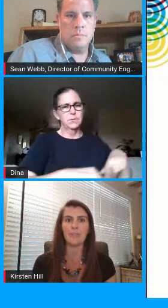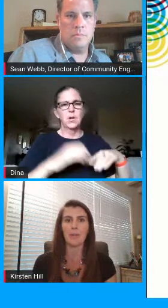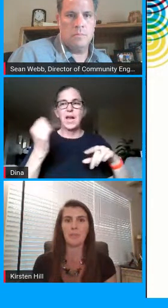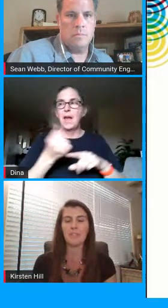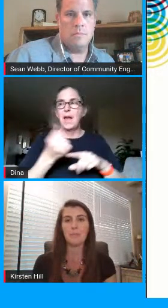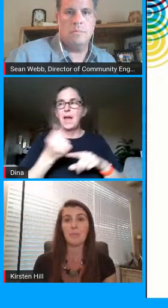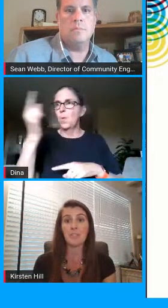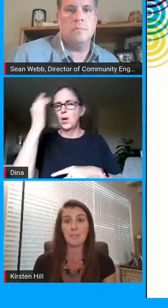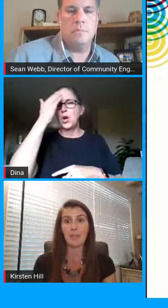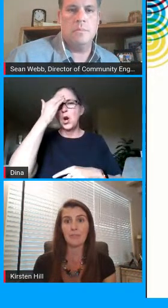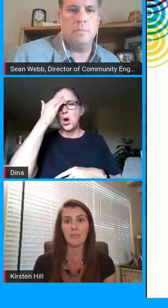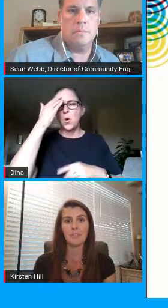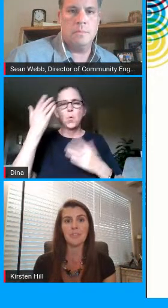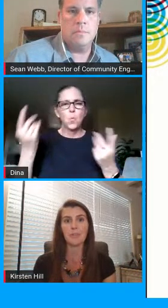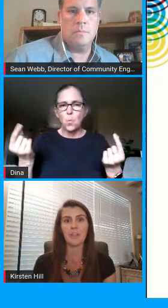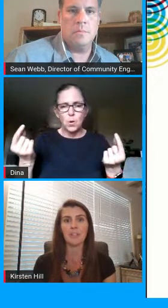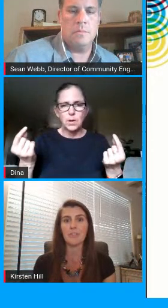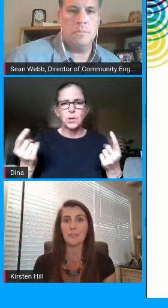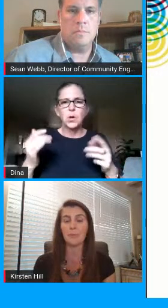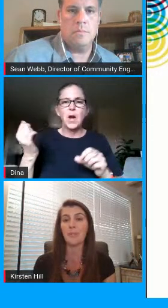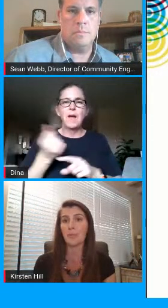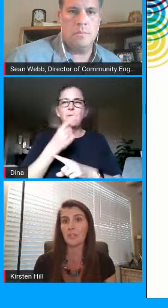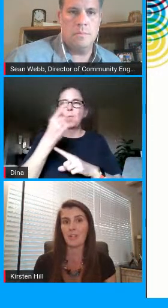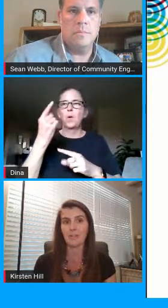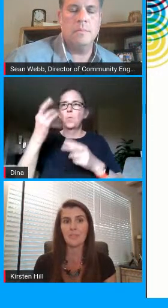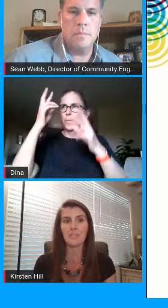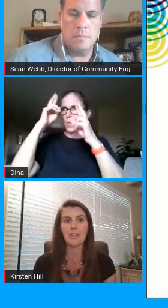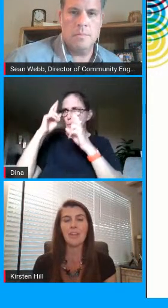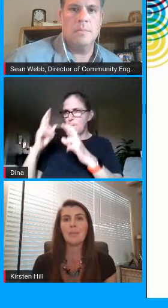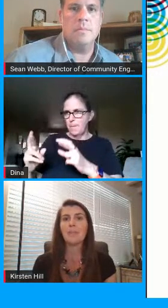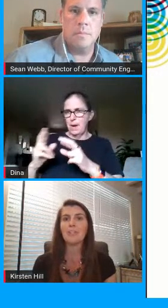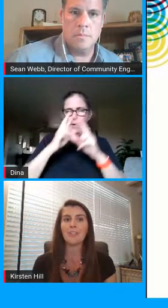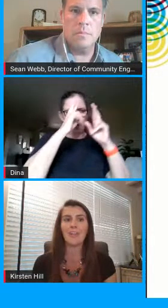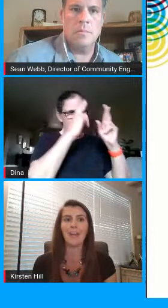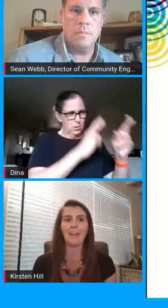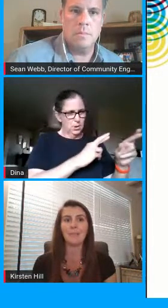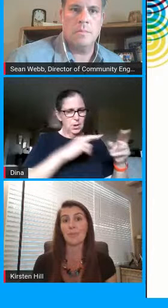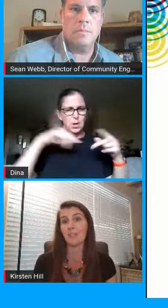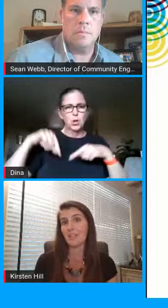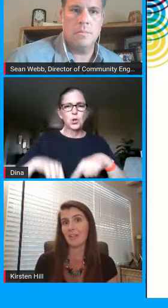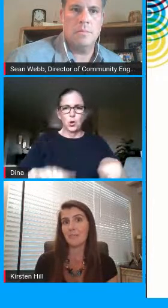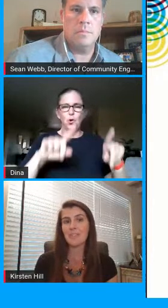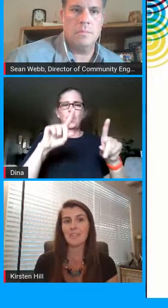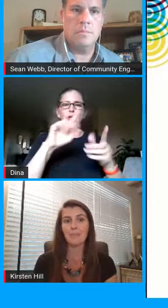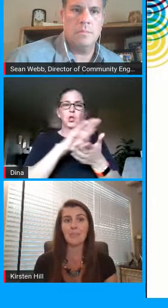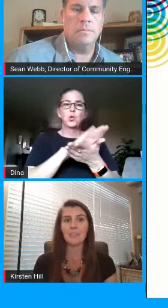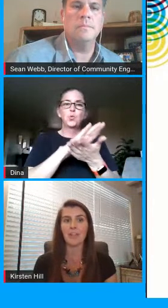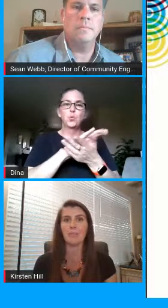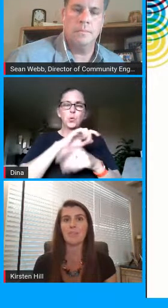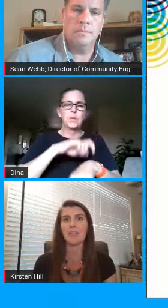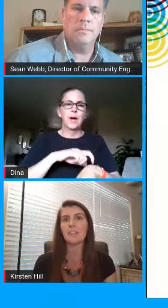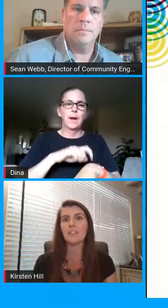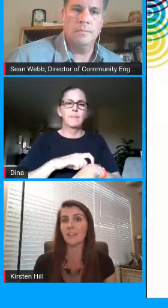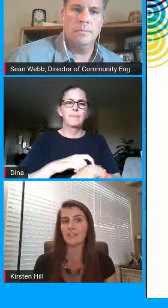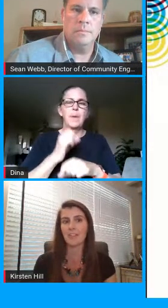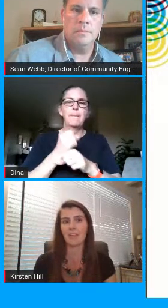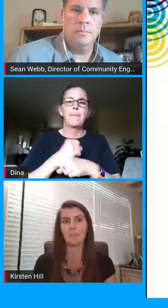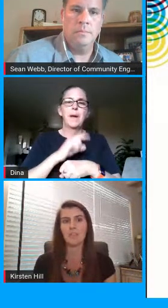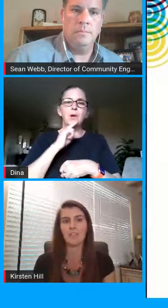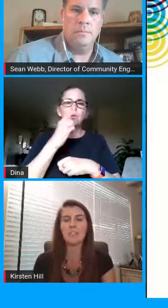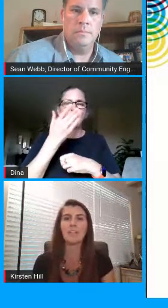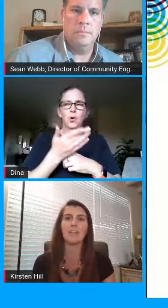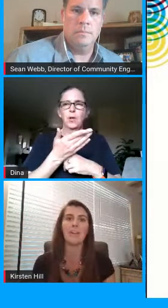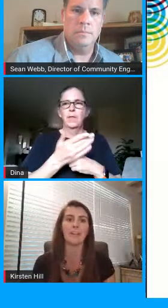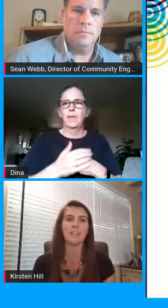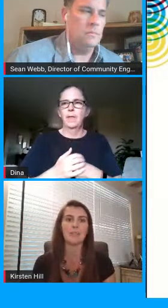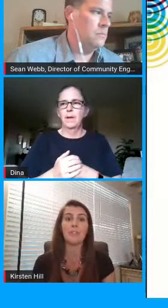everyone in the family to be respectful during zoom and work times make sure to add in break times and meal times and check-in